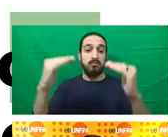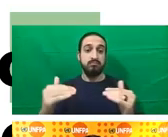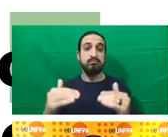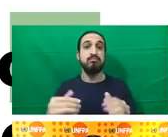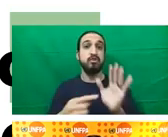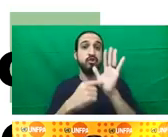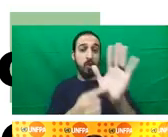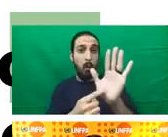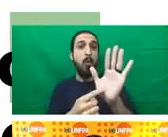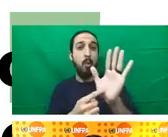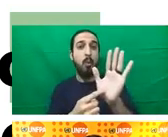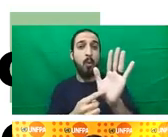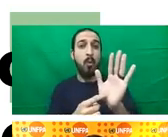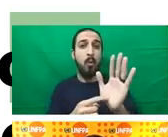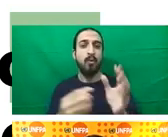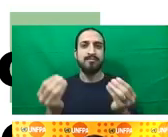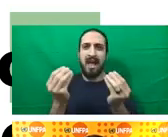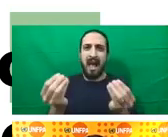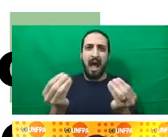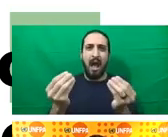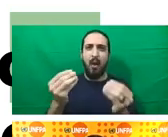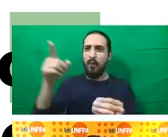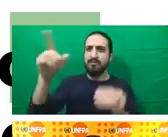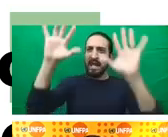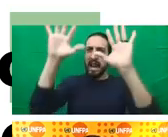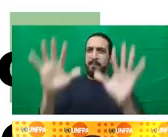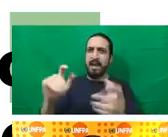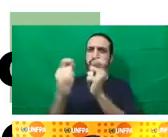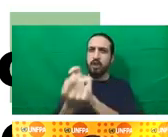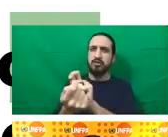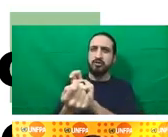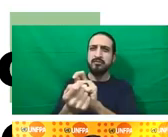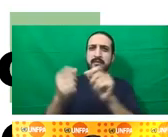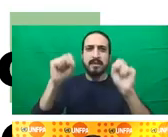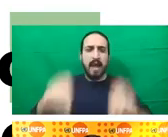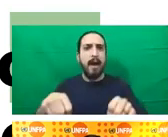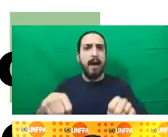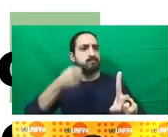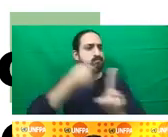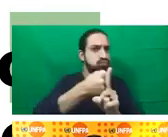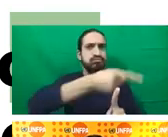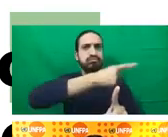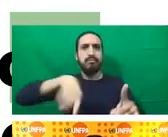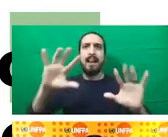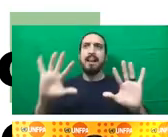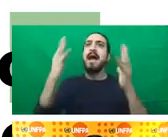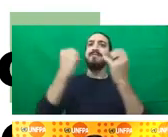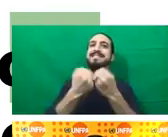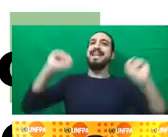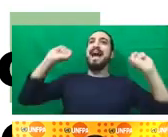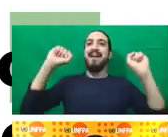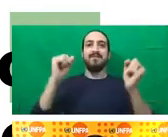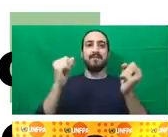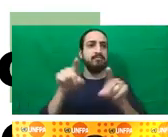on major disruption of access to life-saving commodity and the impact on access to services for various